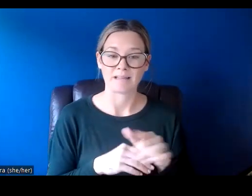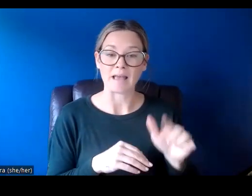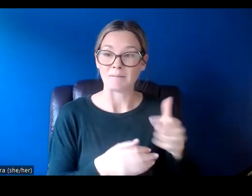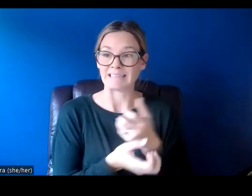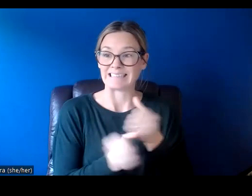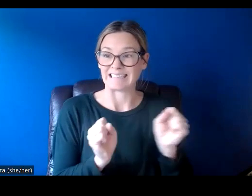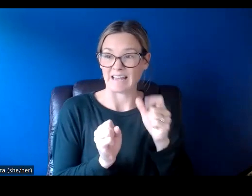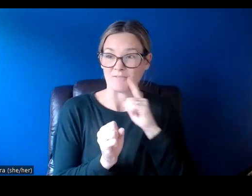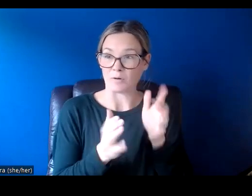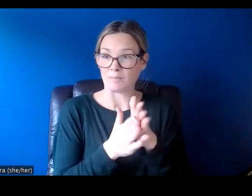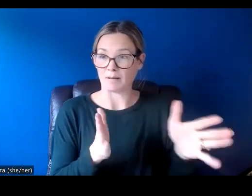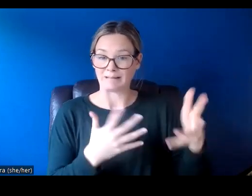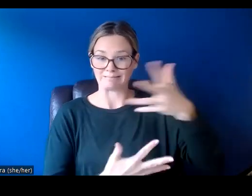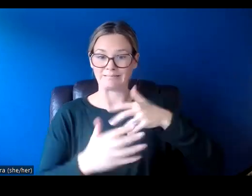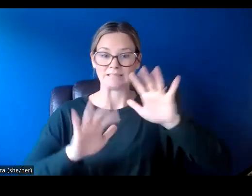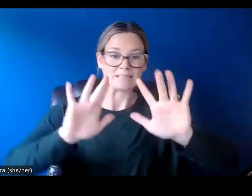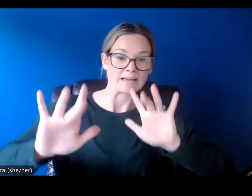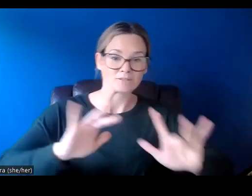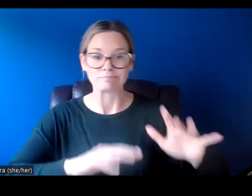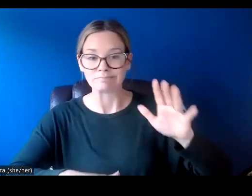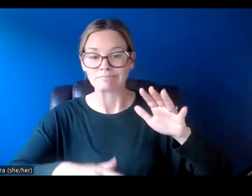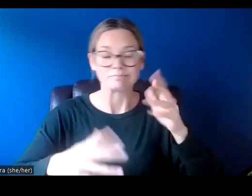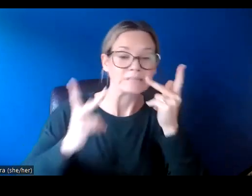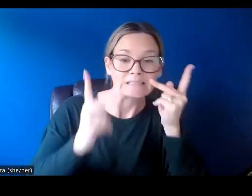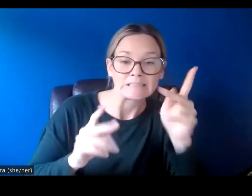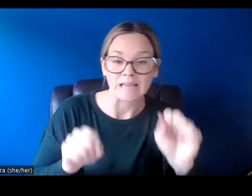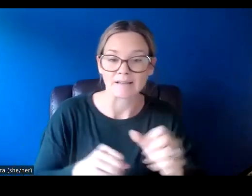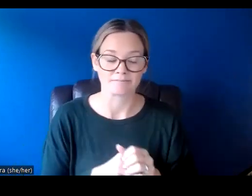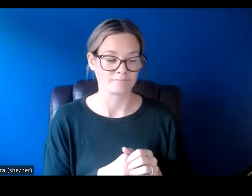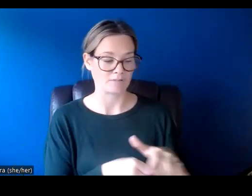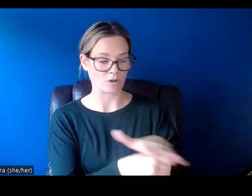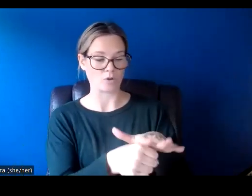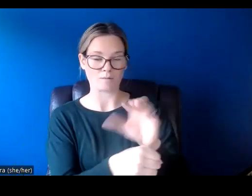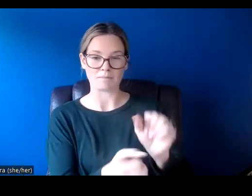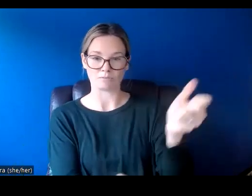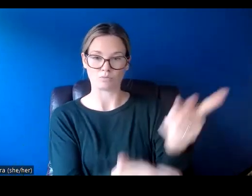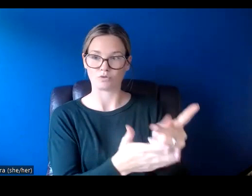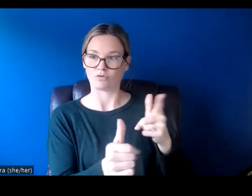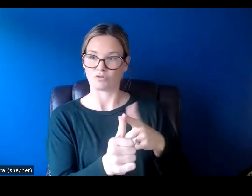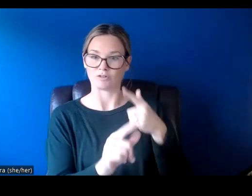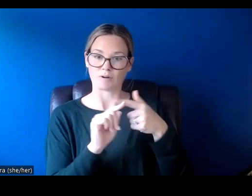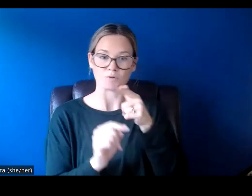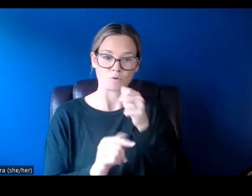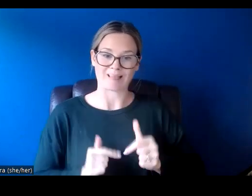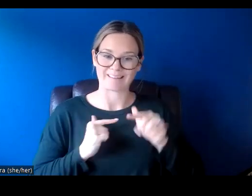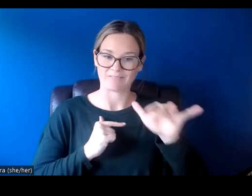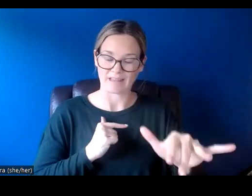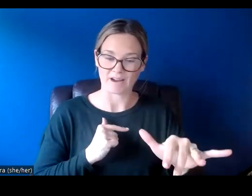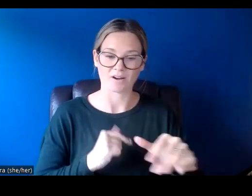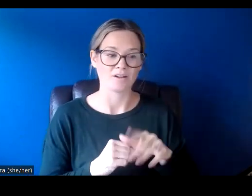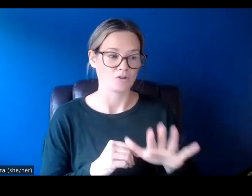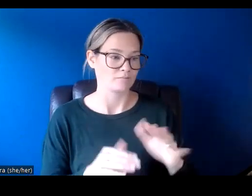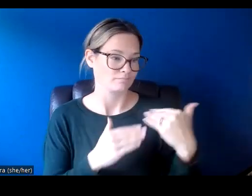public interaction. The location must be approved by the site owner and the project applicant is responsible for